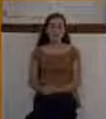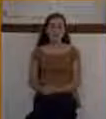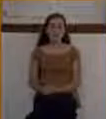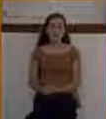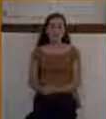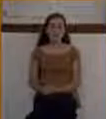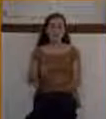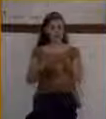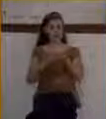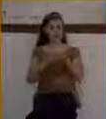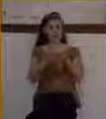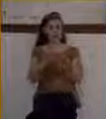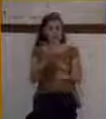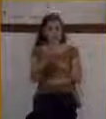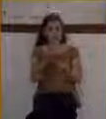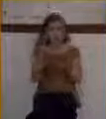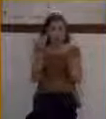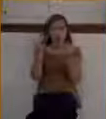Friend, tell him your need.